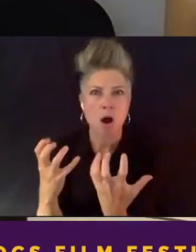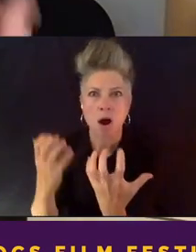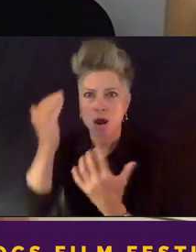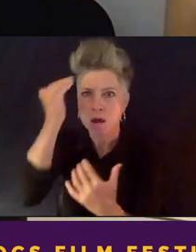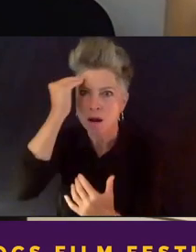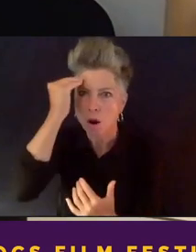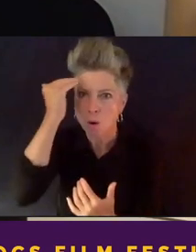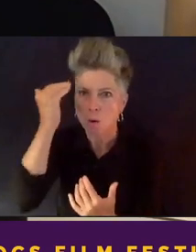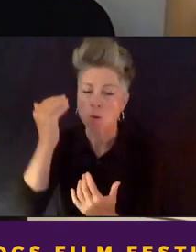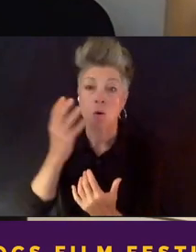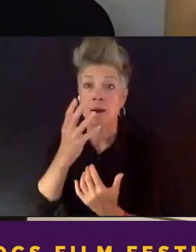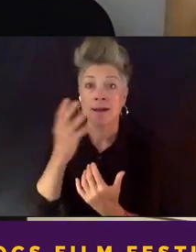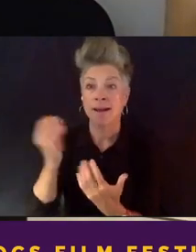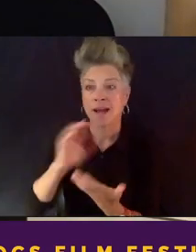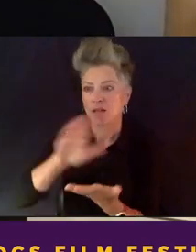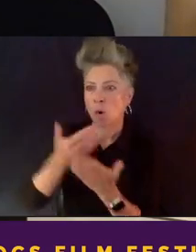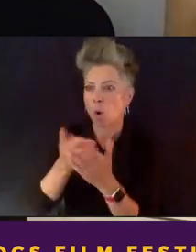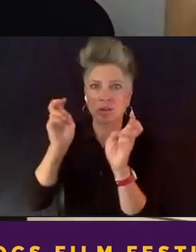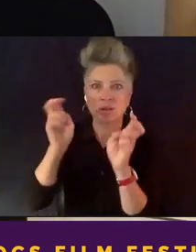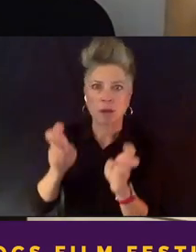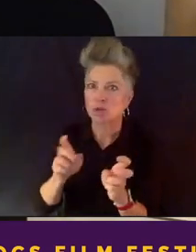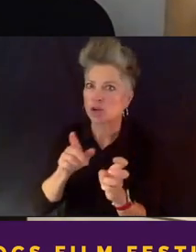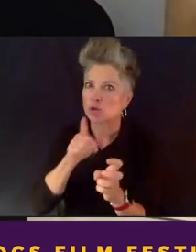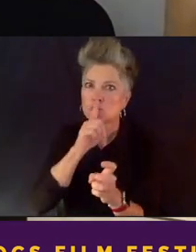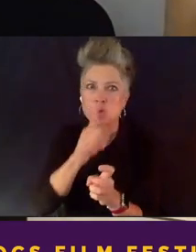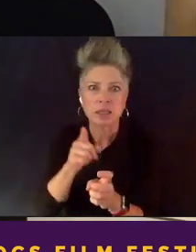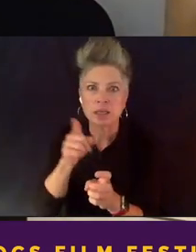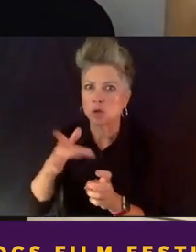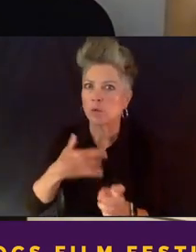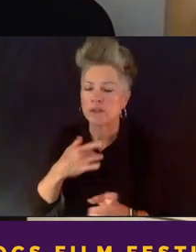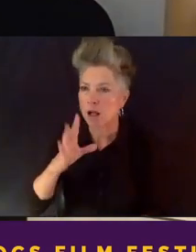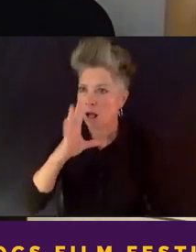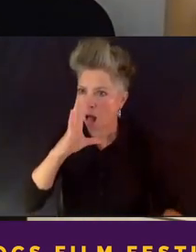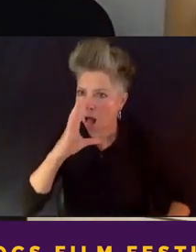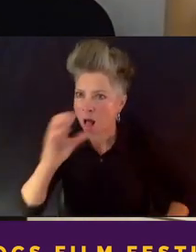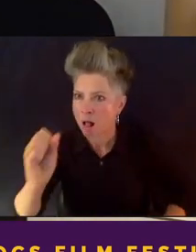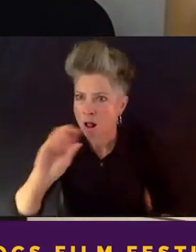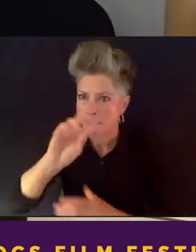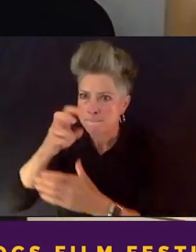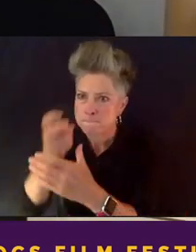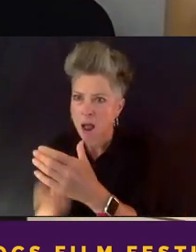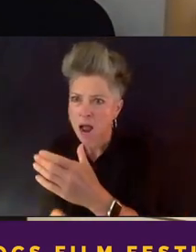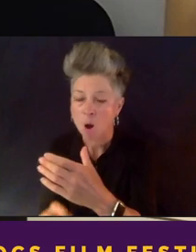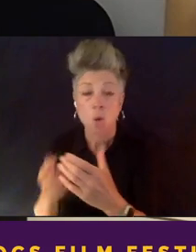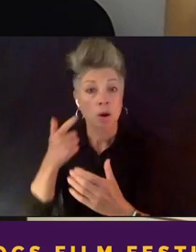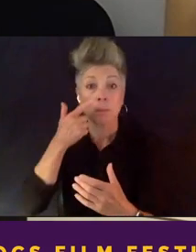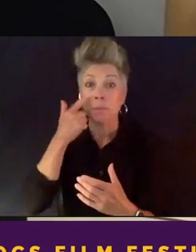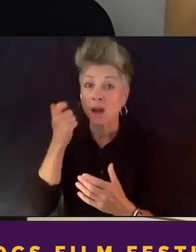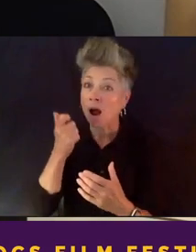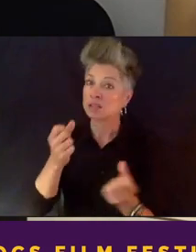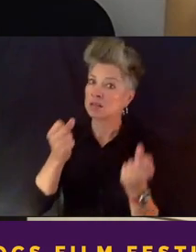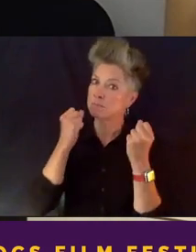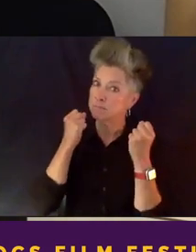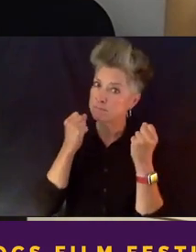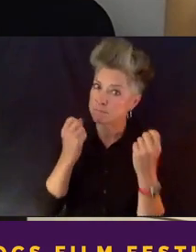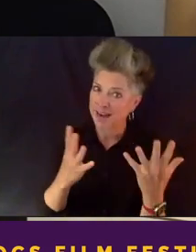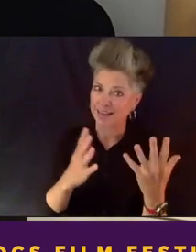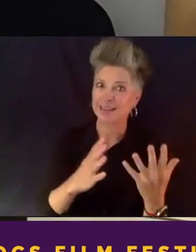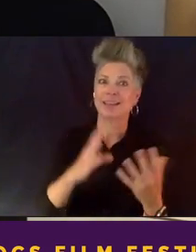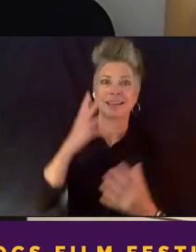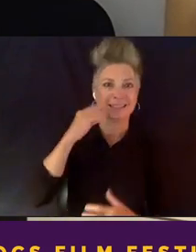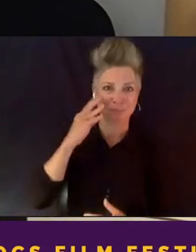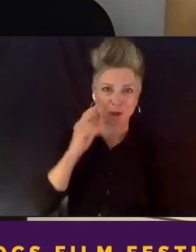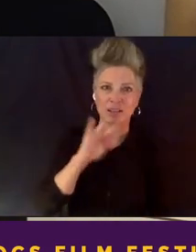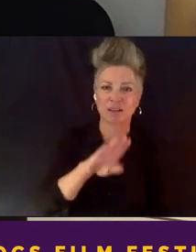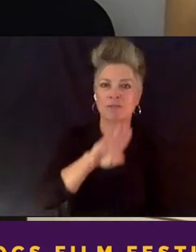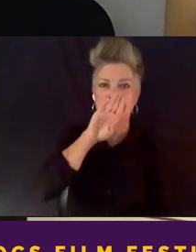that the whole subject matter is just something that gets you because they're going to be many points of frustration, folks saying